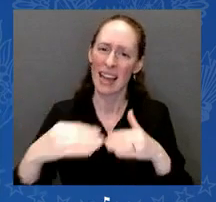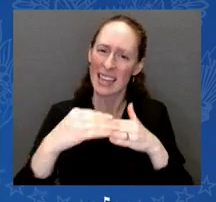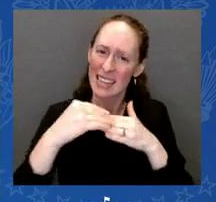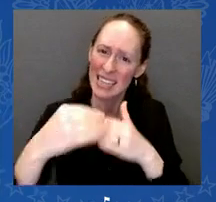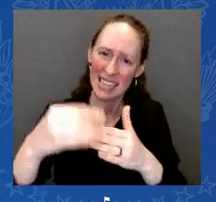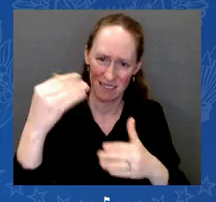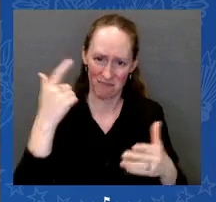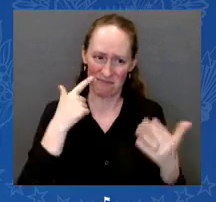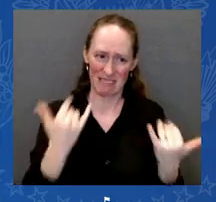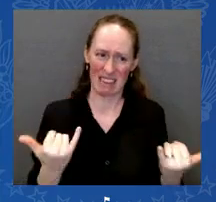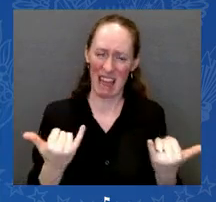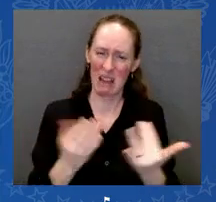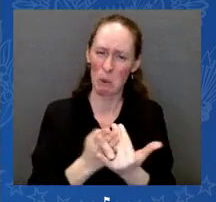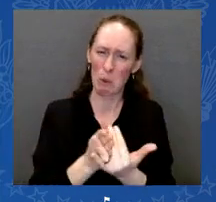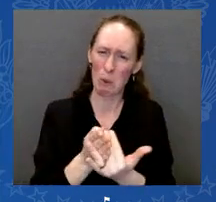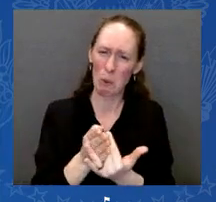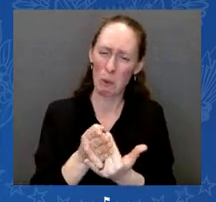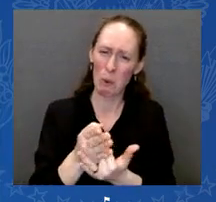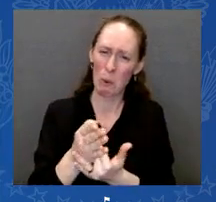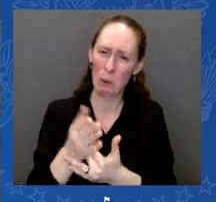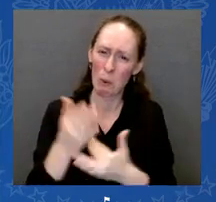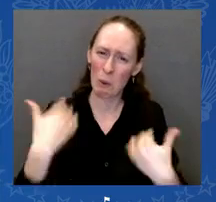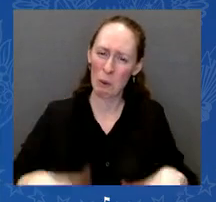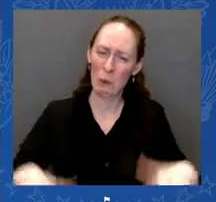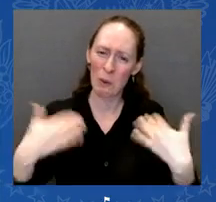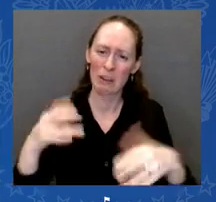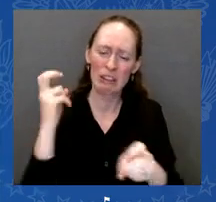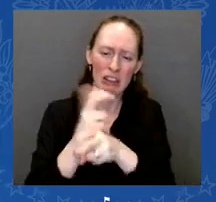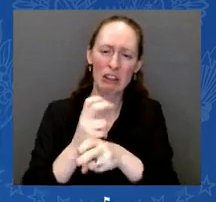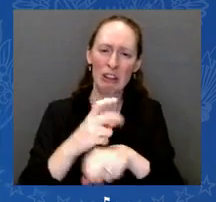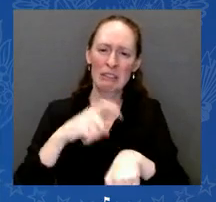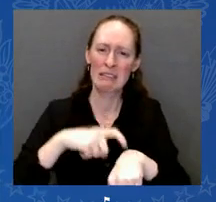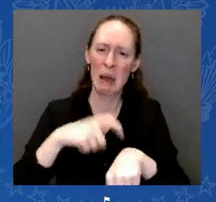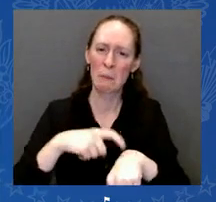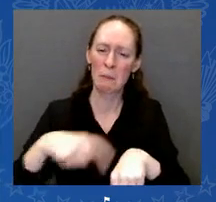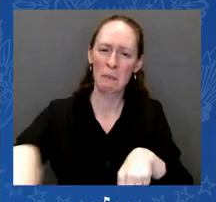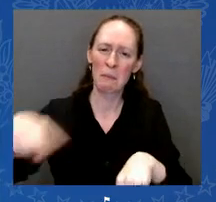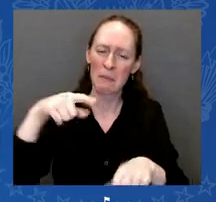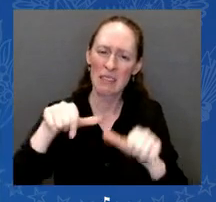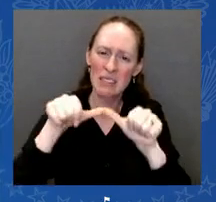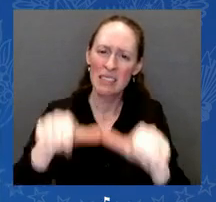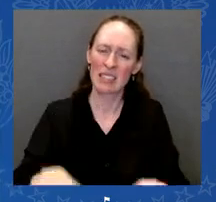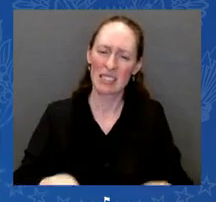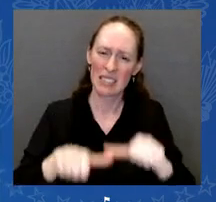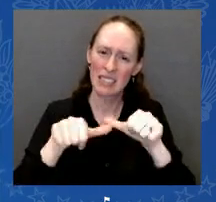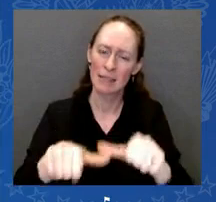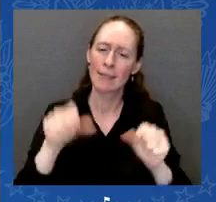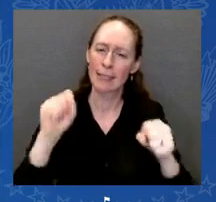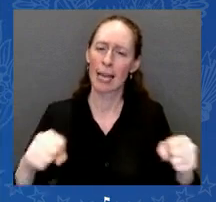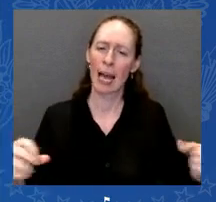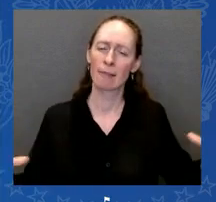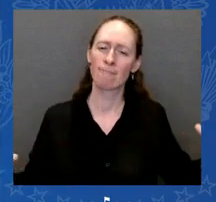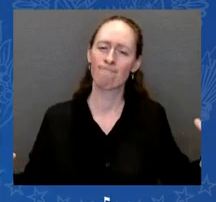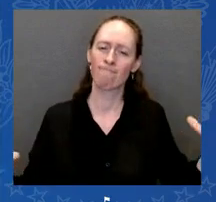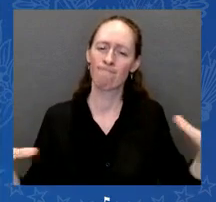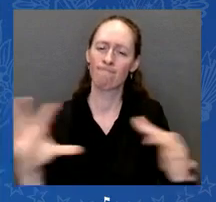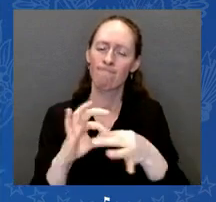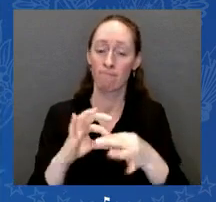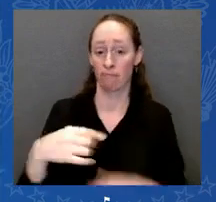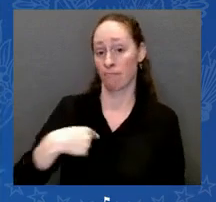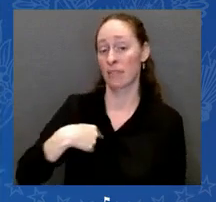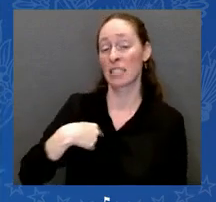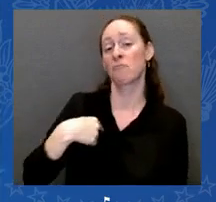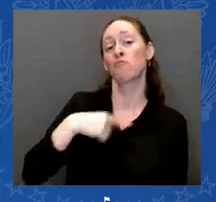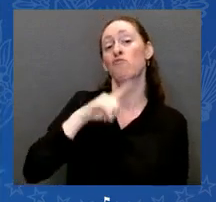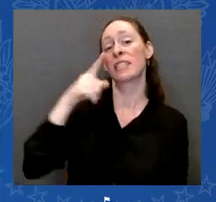meant to him. I think I know that he believed he still had work to do. The Bipartisan Safer Communities Act, the